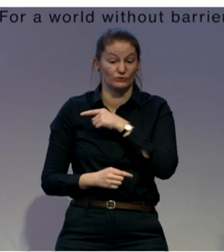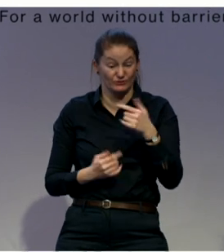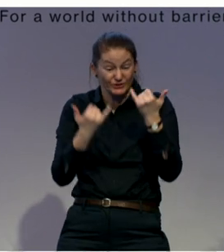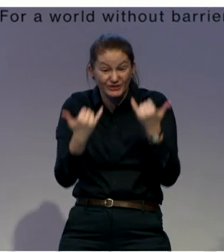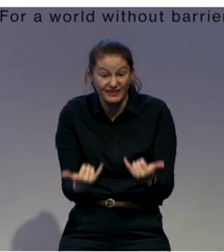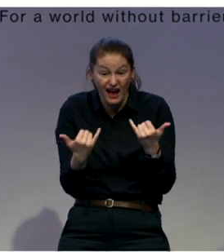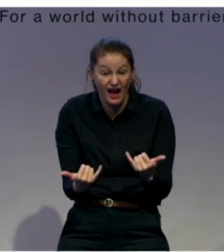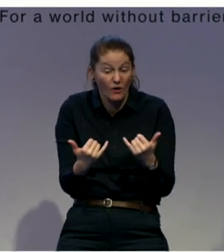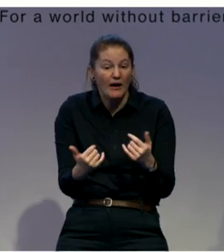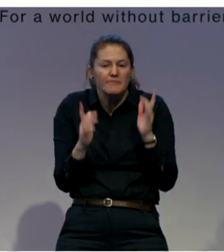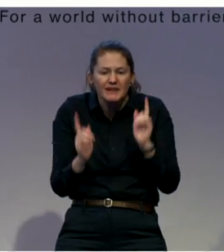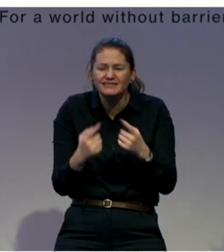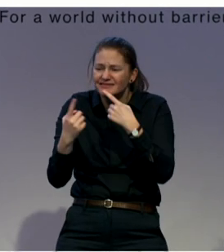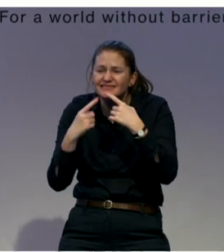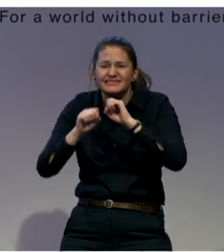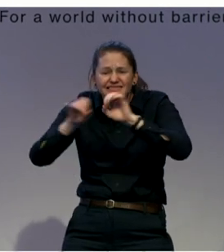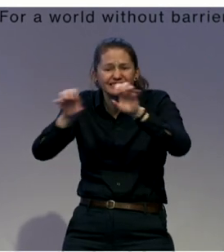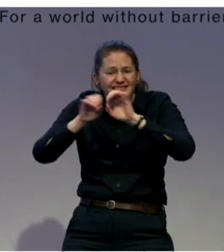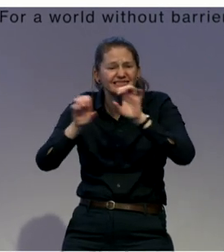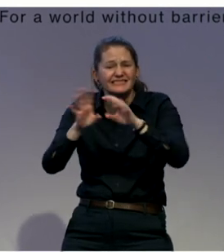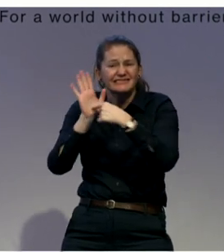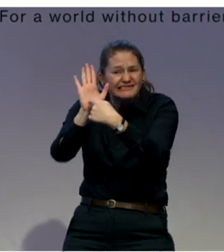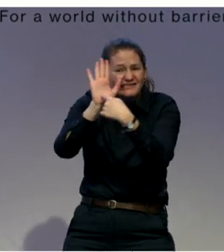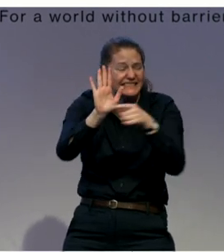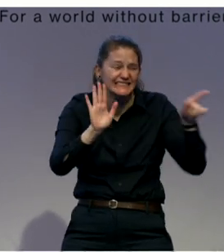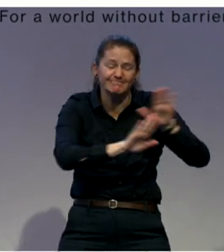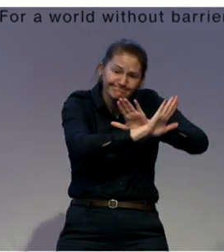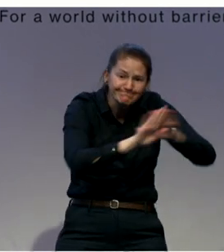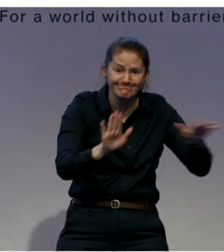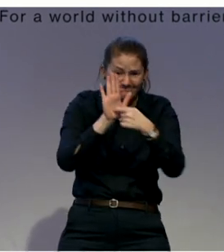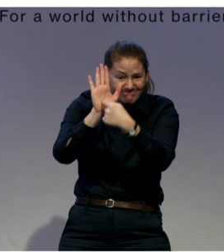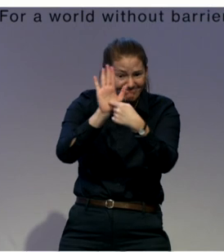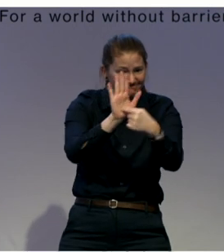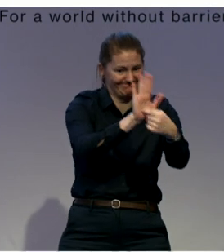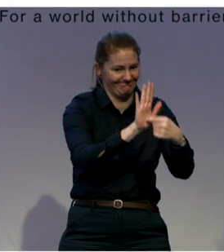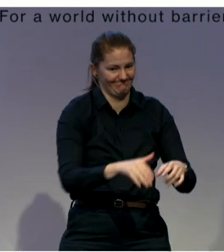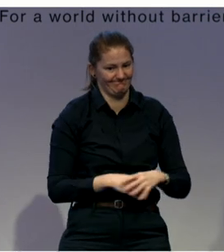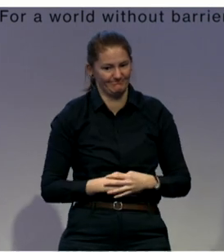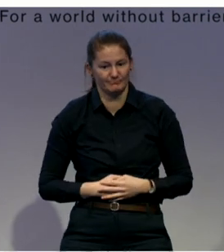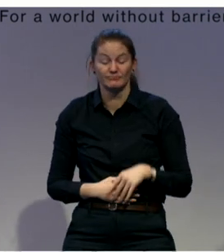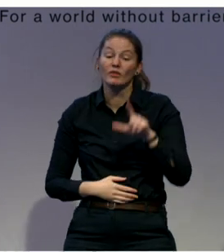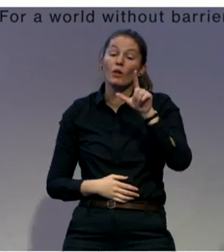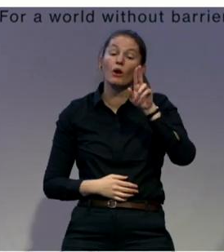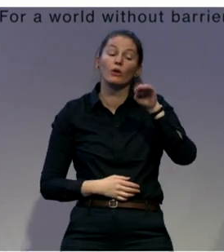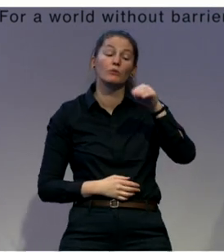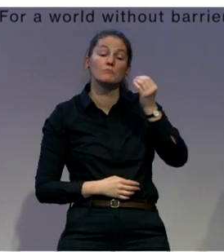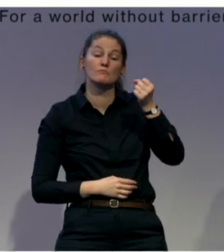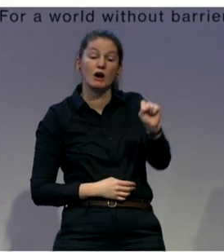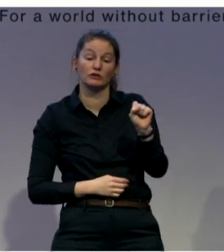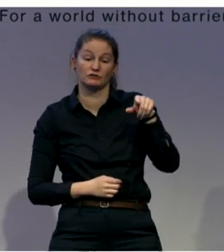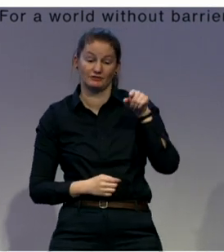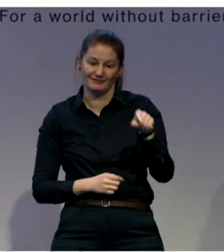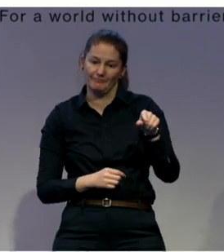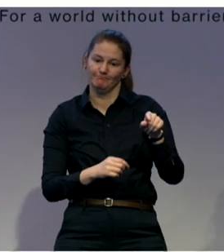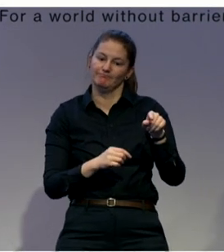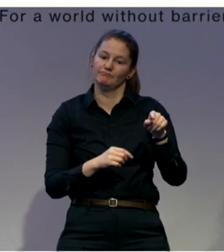developed a very flexible reform model which can be adapted and that could be